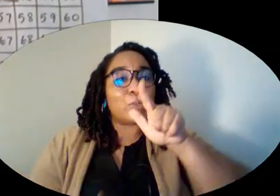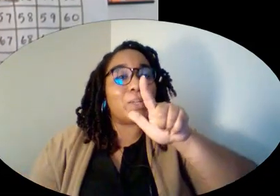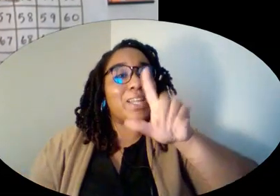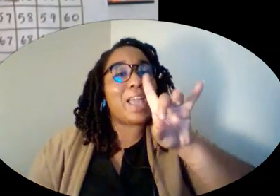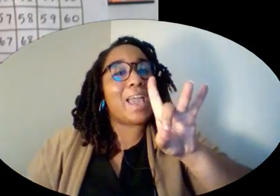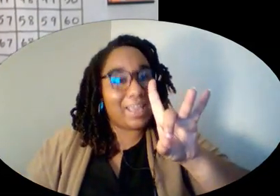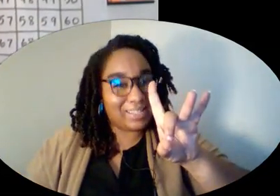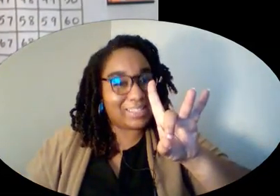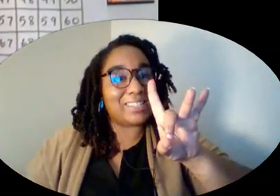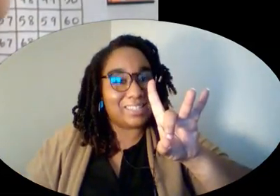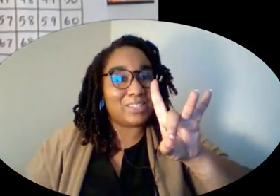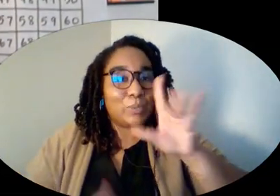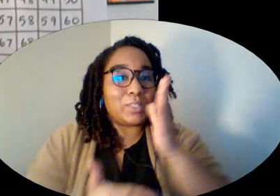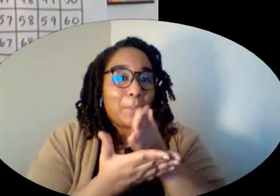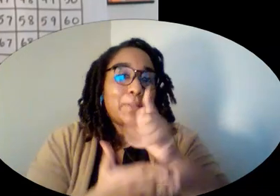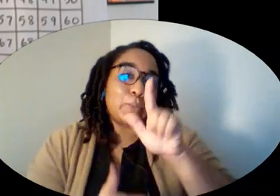28.